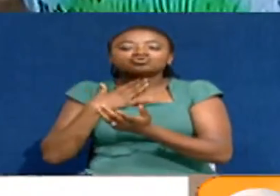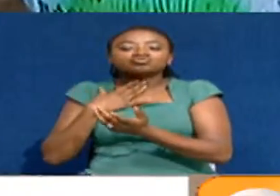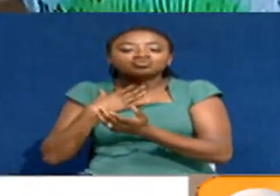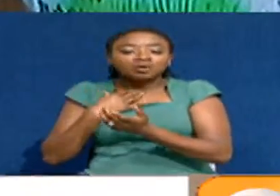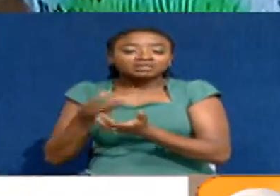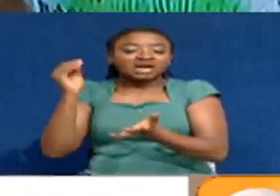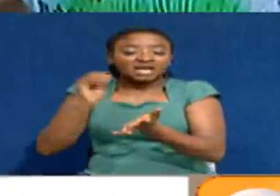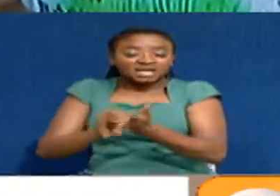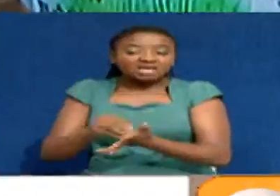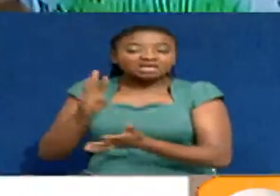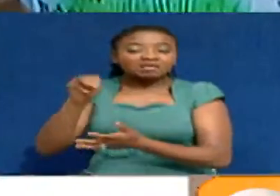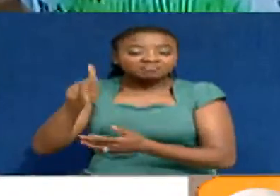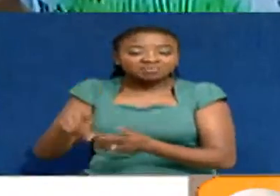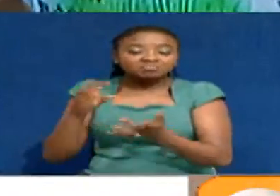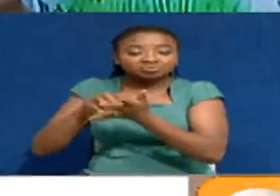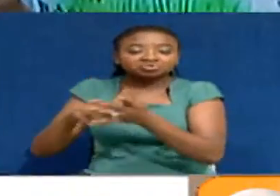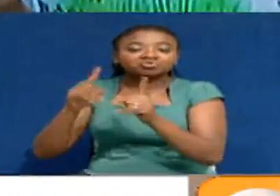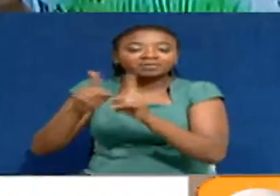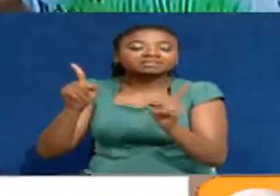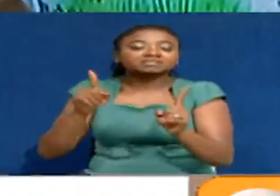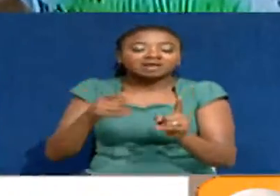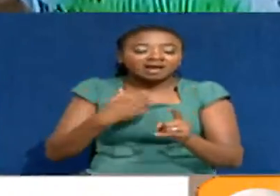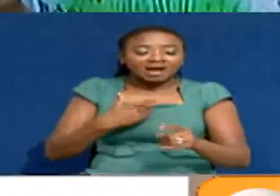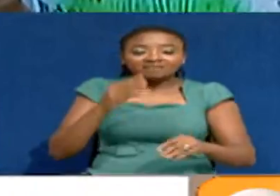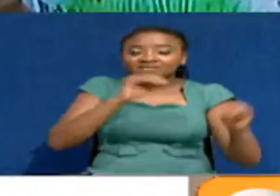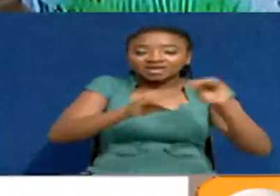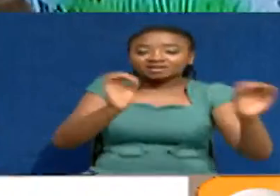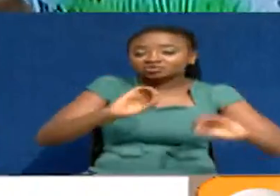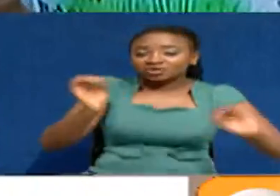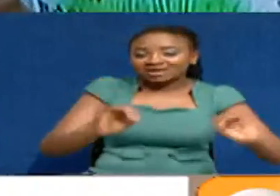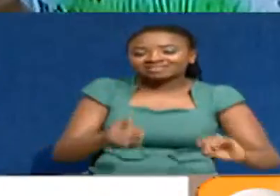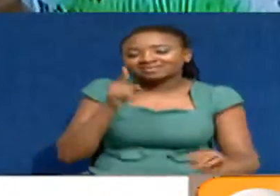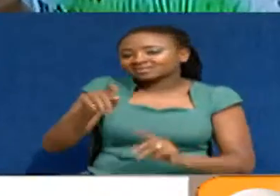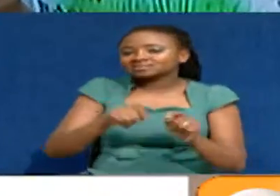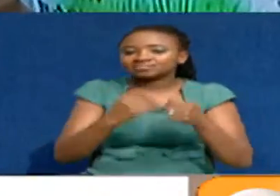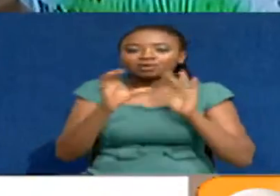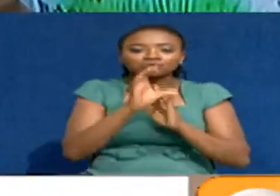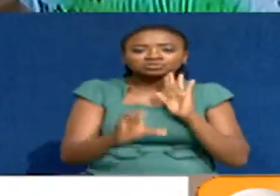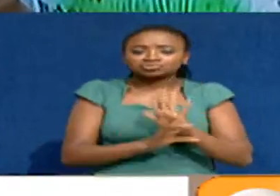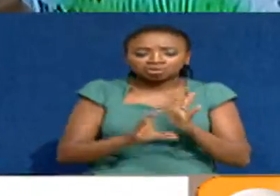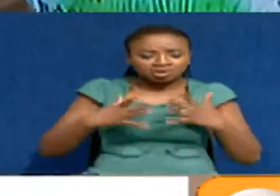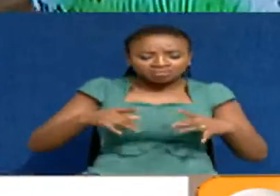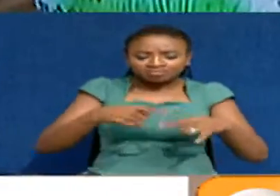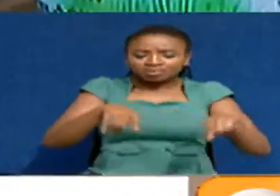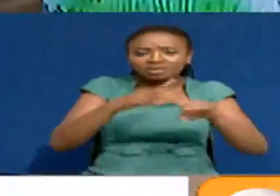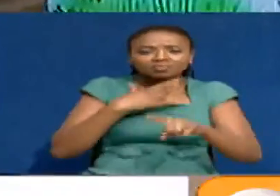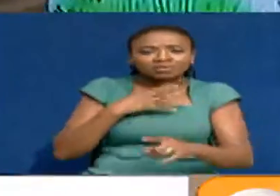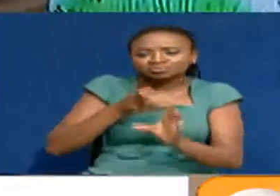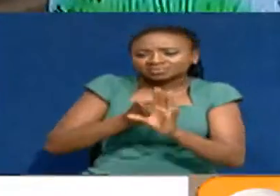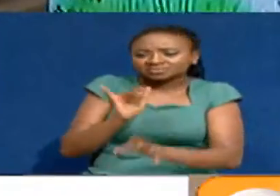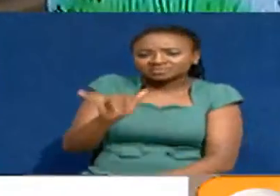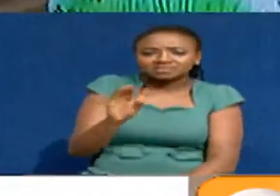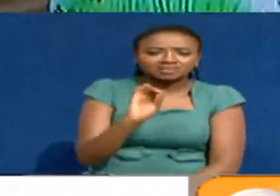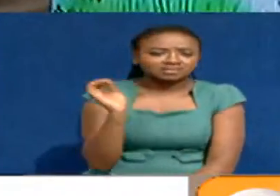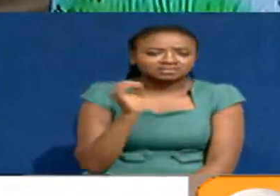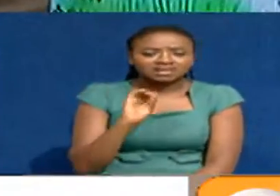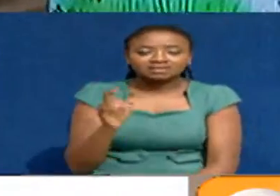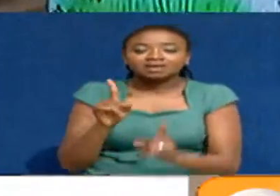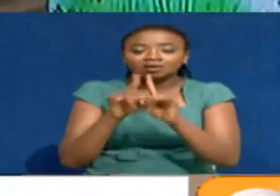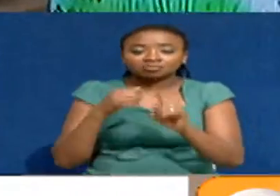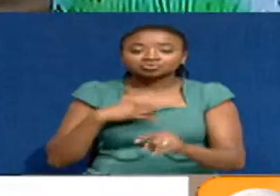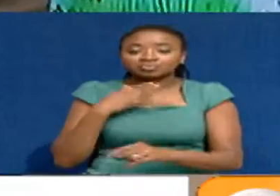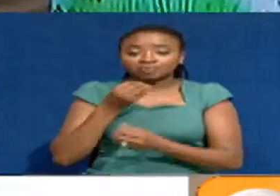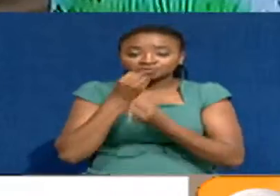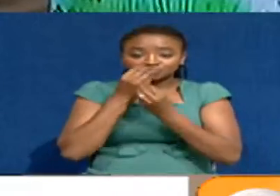before the people of Daragua is wrong, is unconstitutional, and the people will not have anything to do with it. Okay. And let me tell these people,